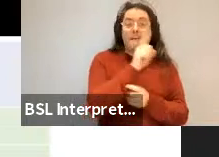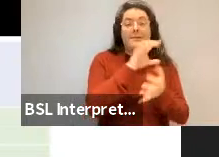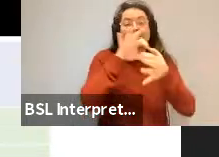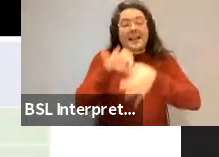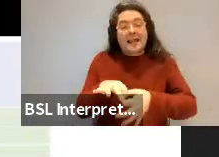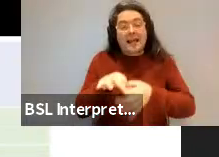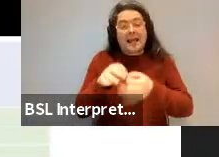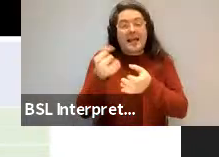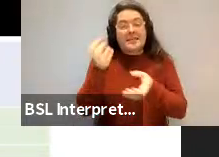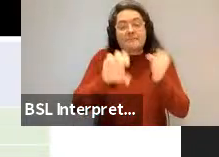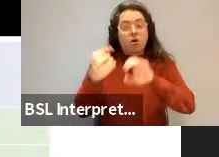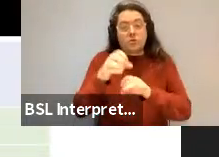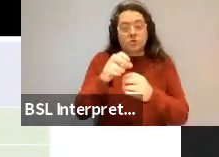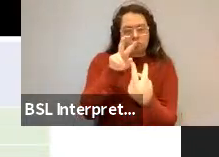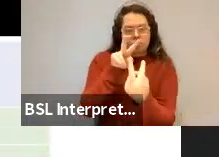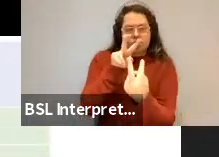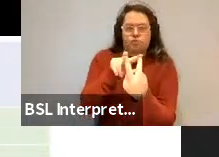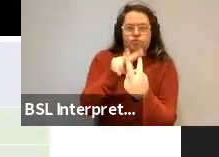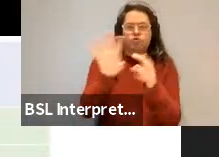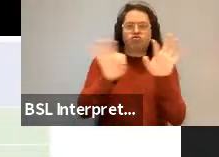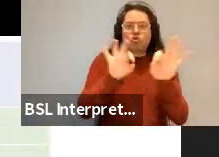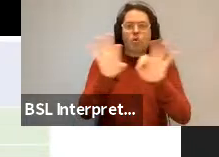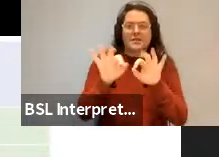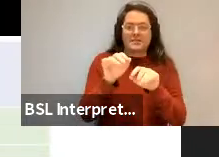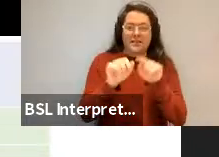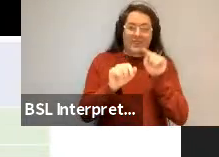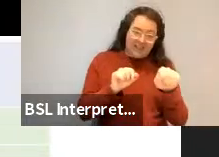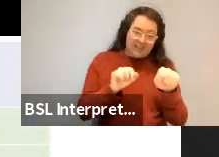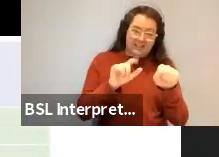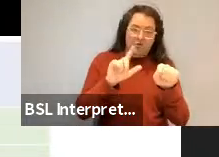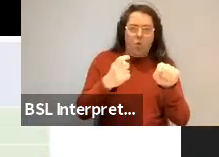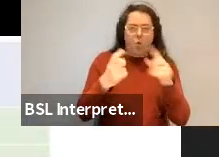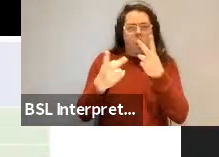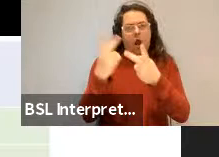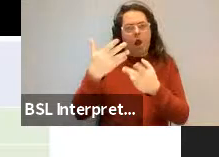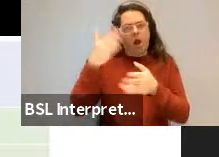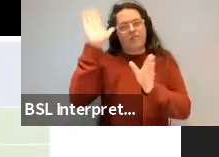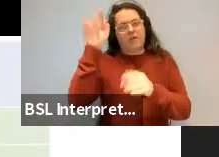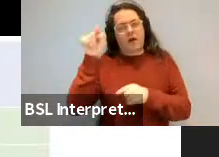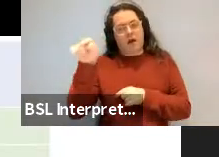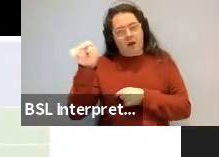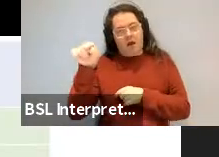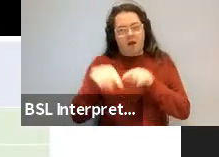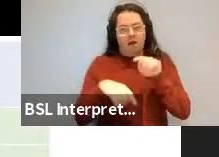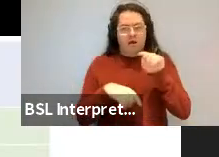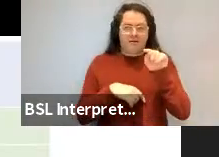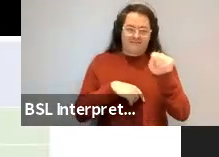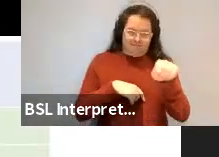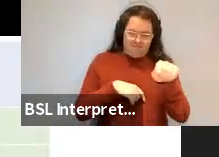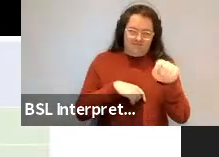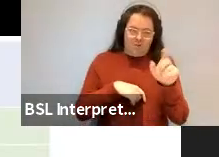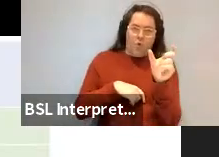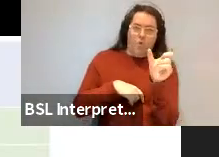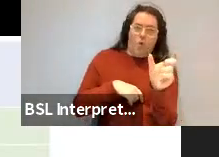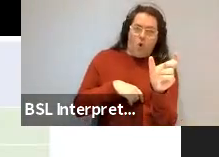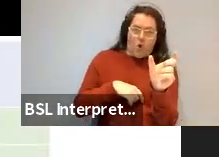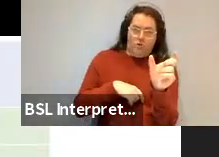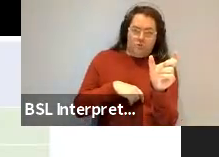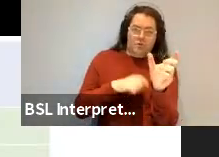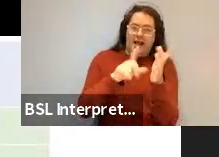when there were only two options, this and something else, and the word that was given was cap,